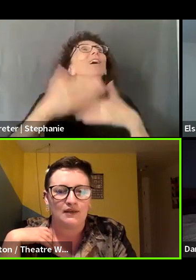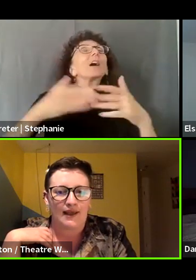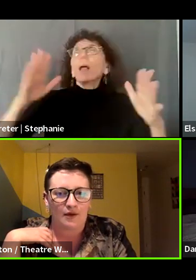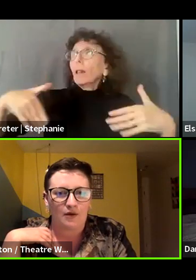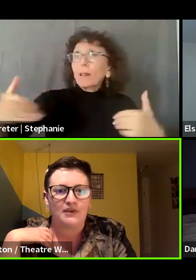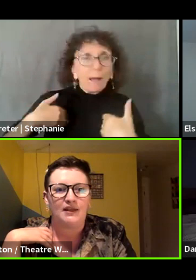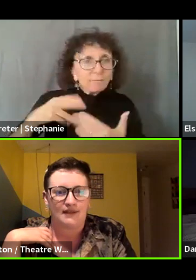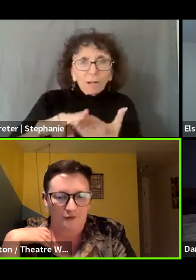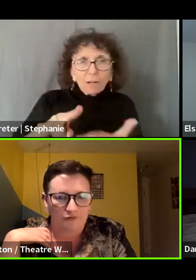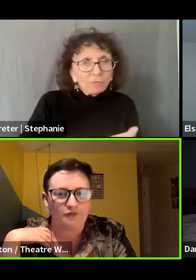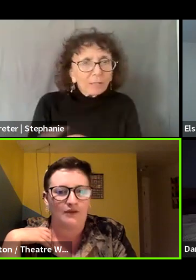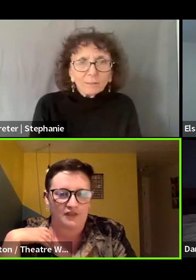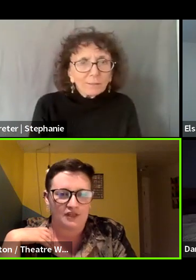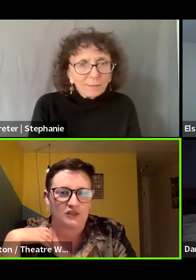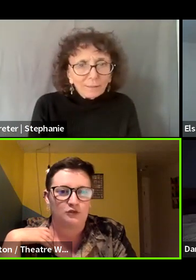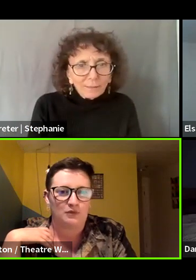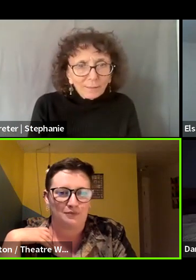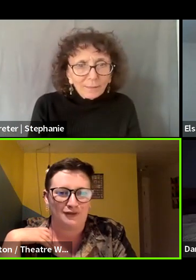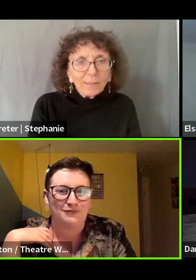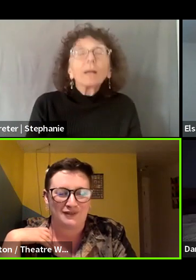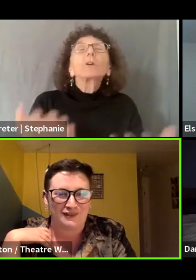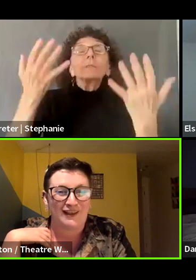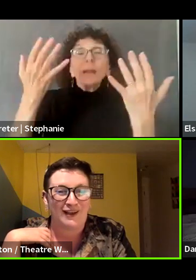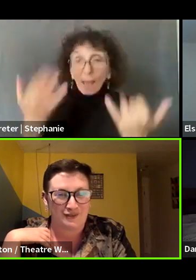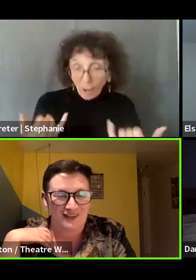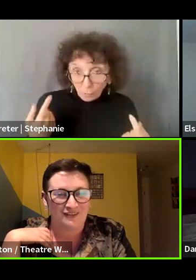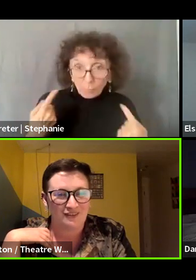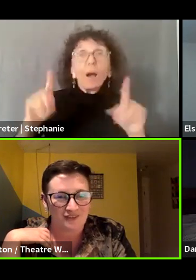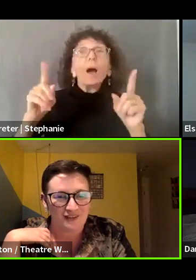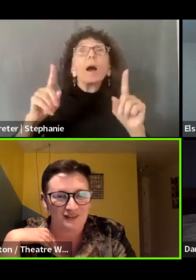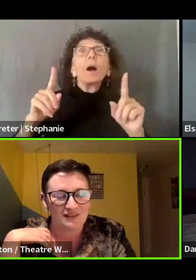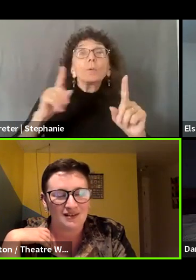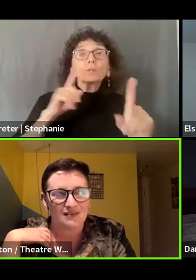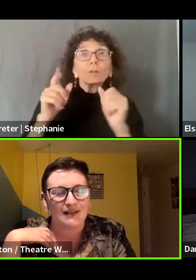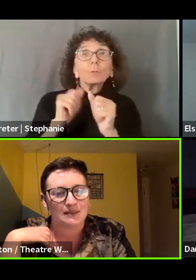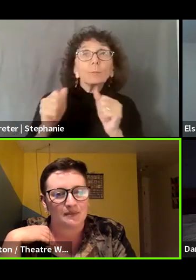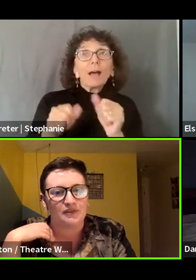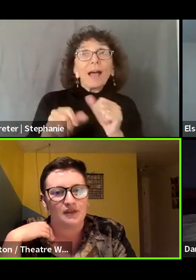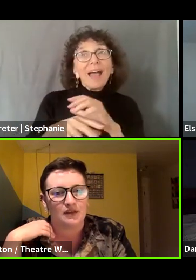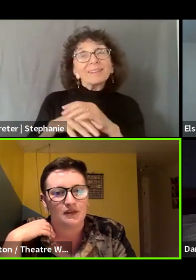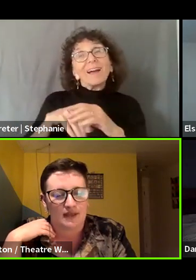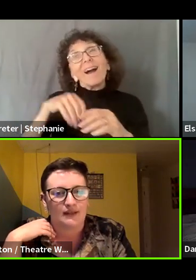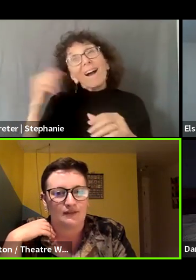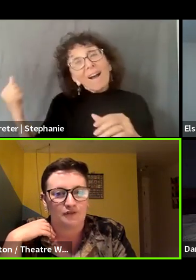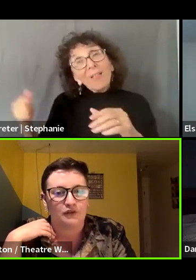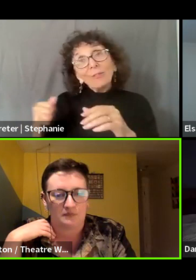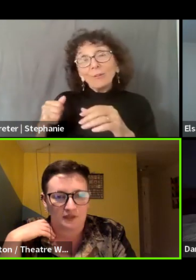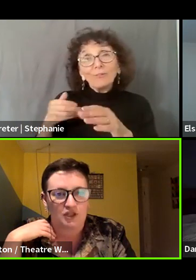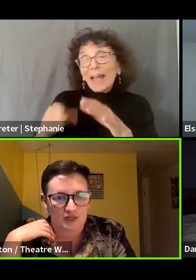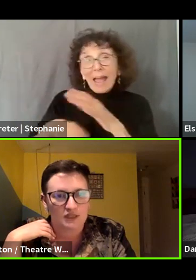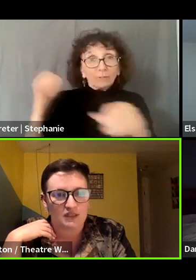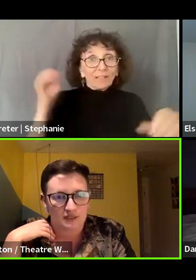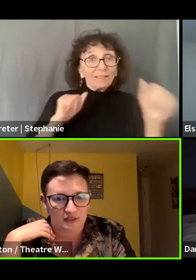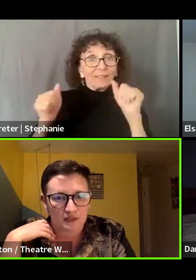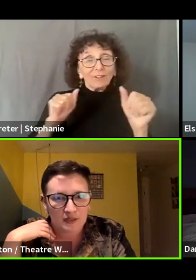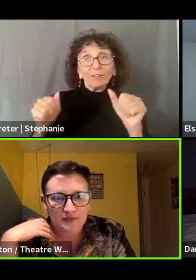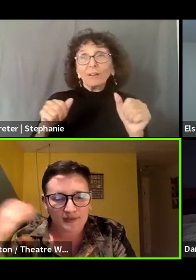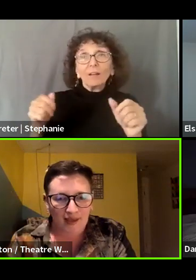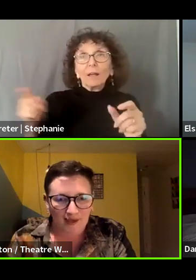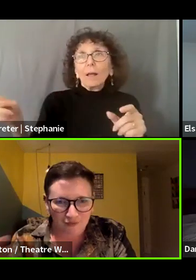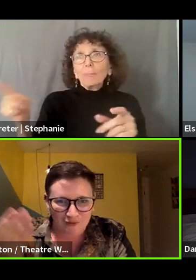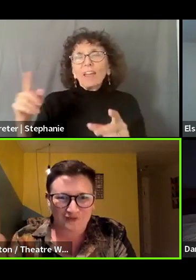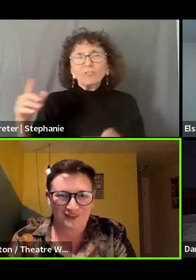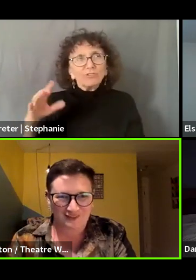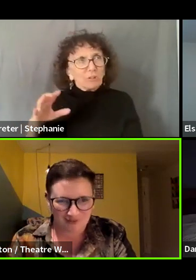we now are beginning to have conversations with people, particularly outside of the field, that's some of the data that folks are really shocked to hear